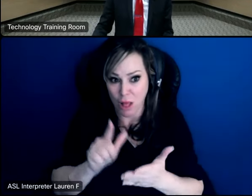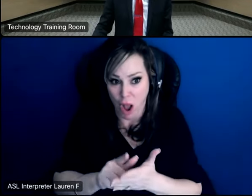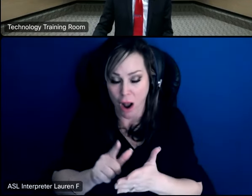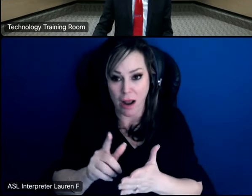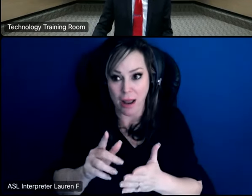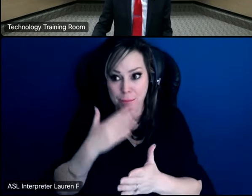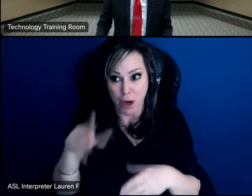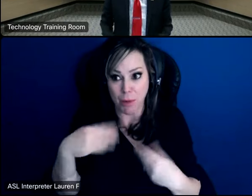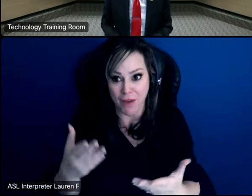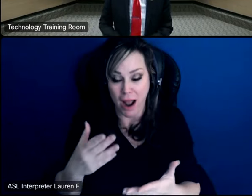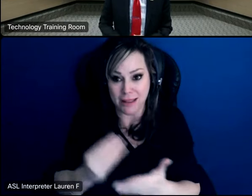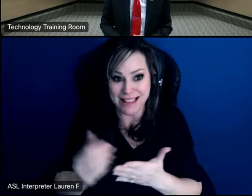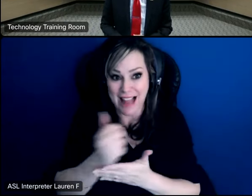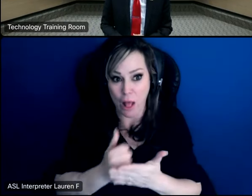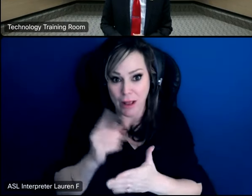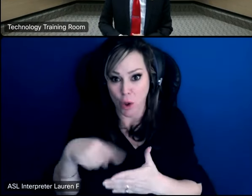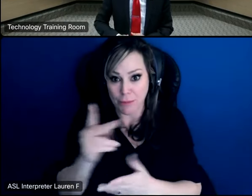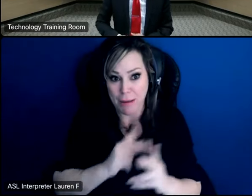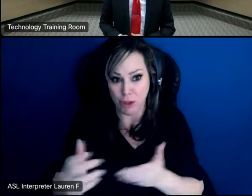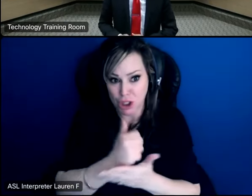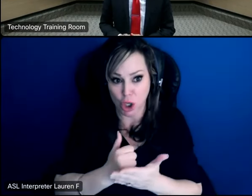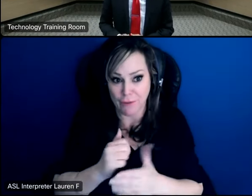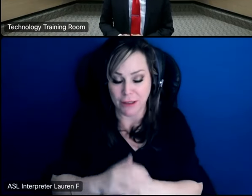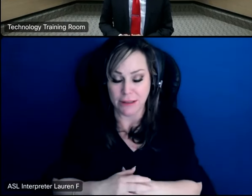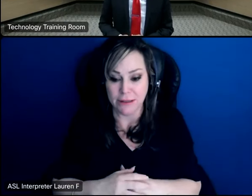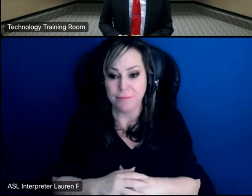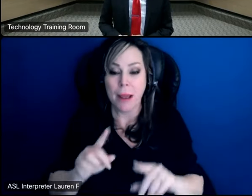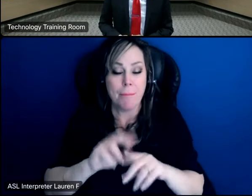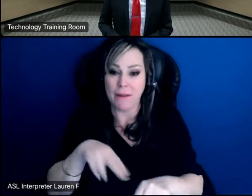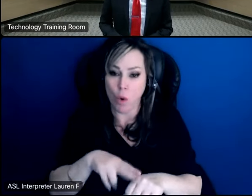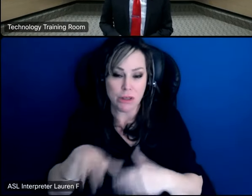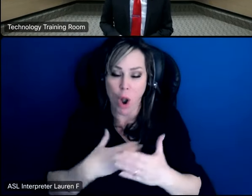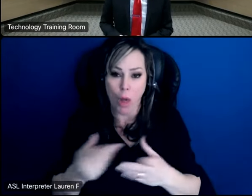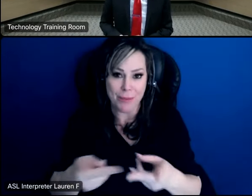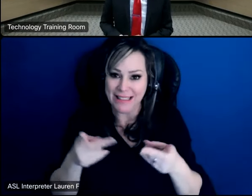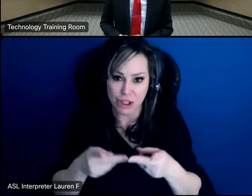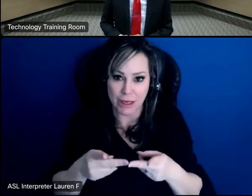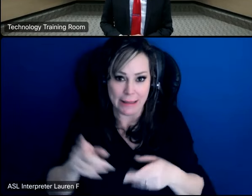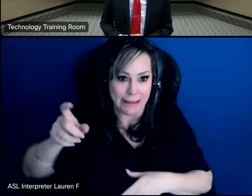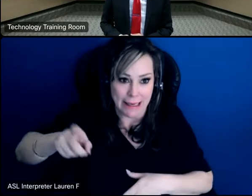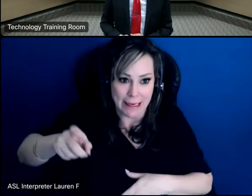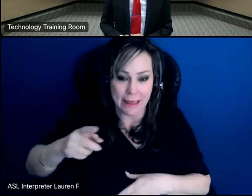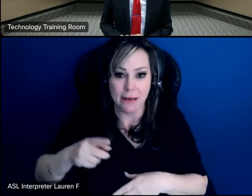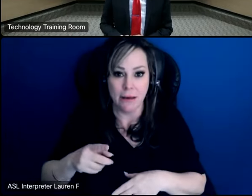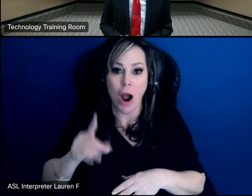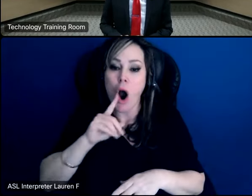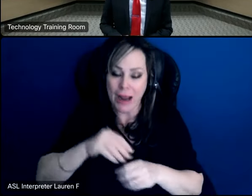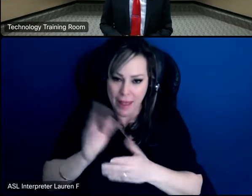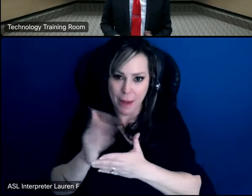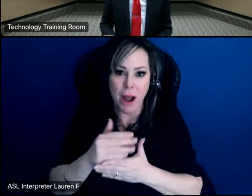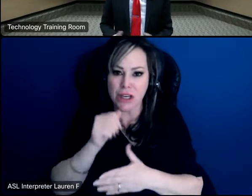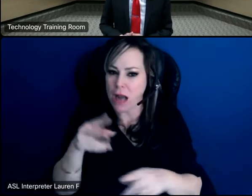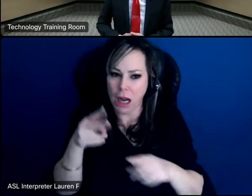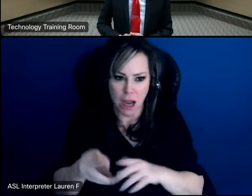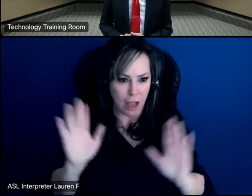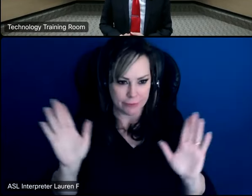those salaries that those persons deserve but certainly all those positions that are needed and are in the budget none of them were touched